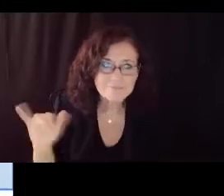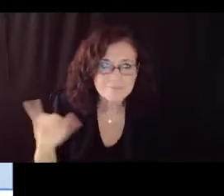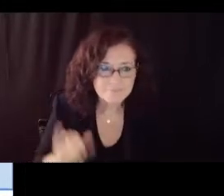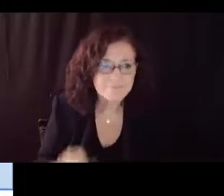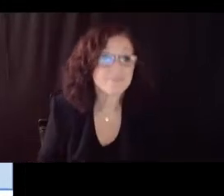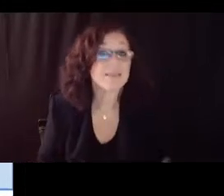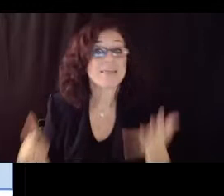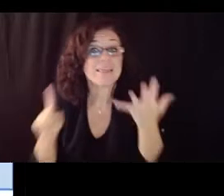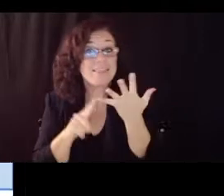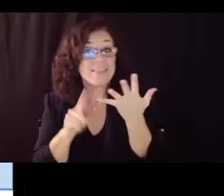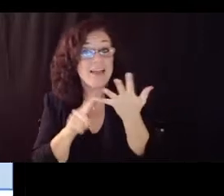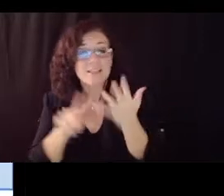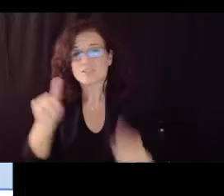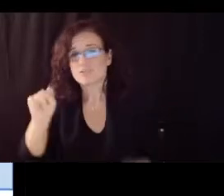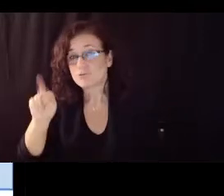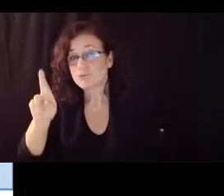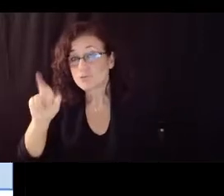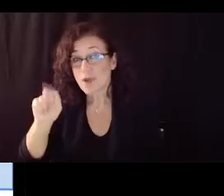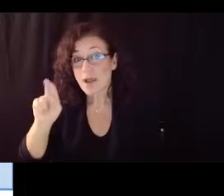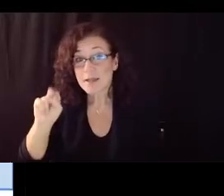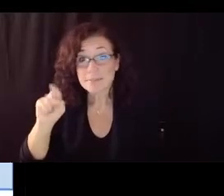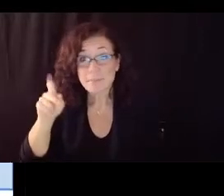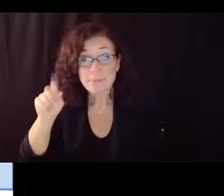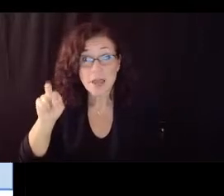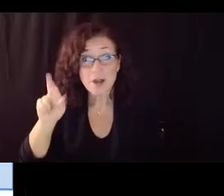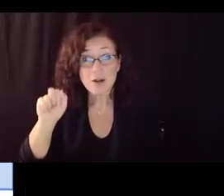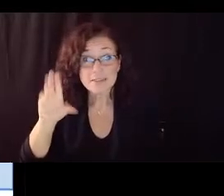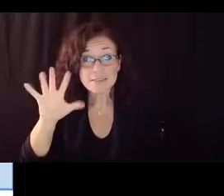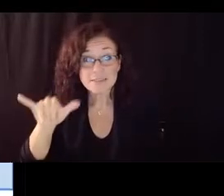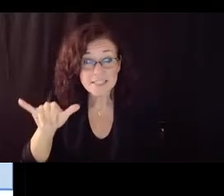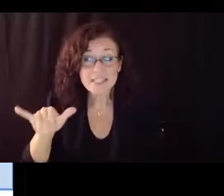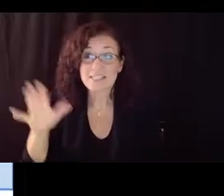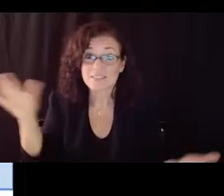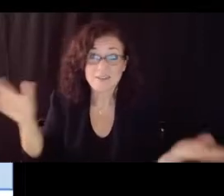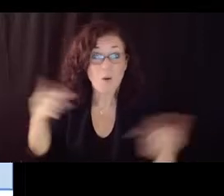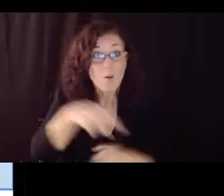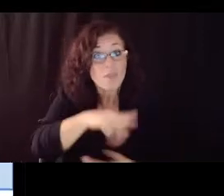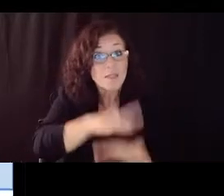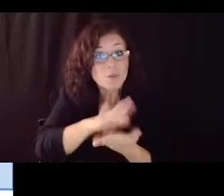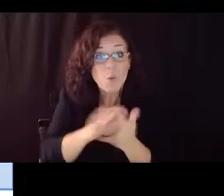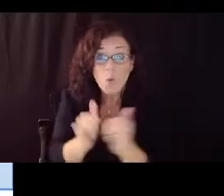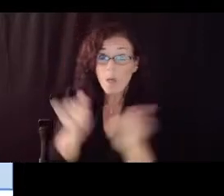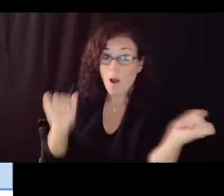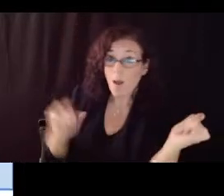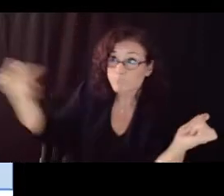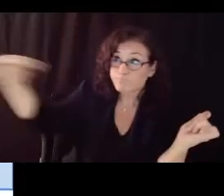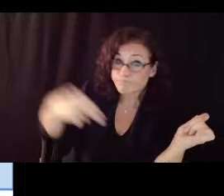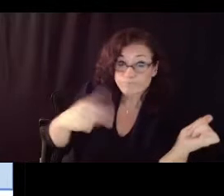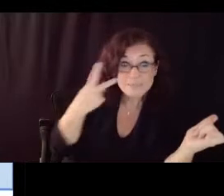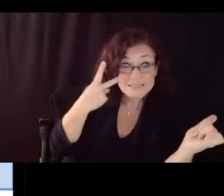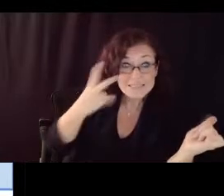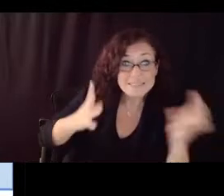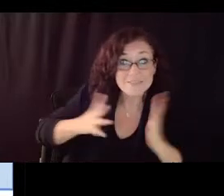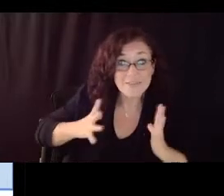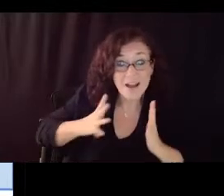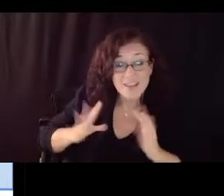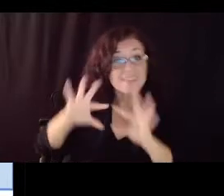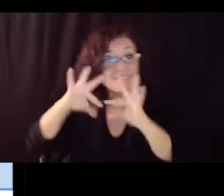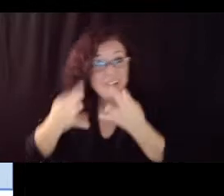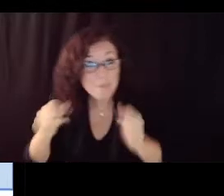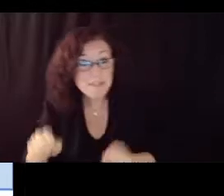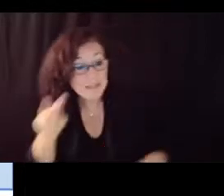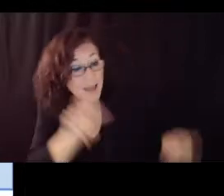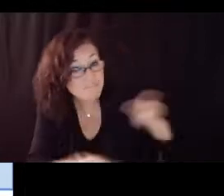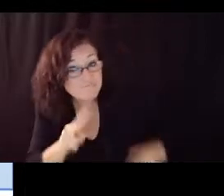state is really looking at having a way that families and others can know what's going on in their local school districts